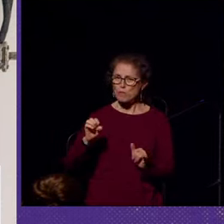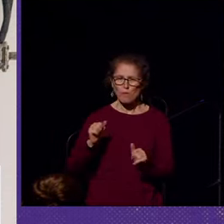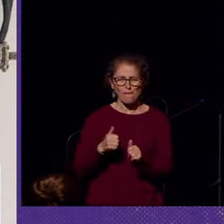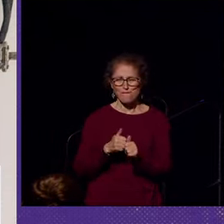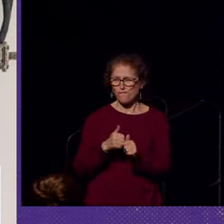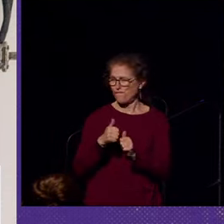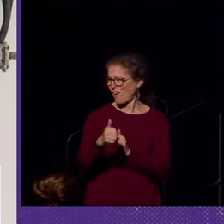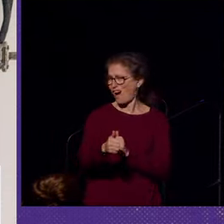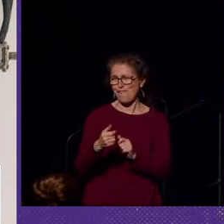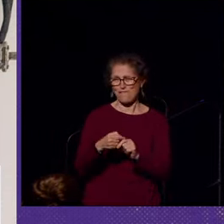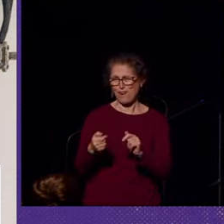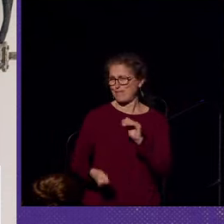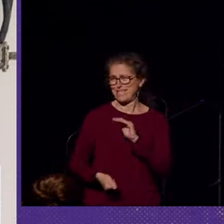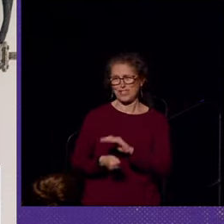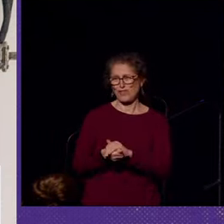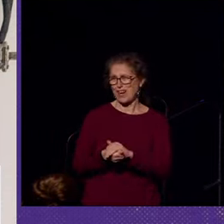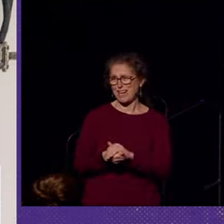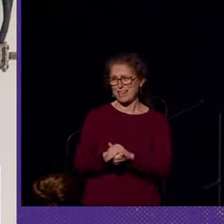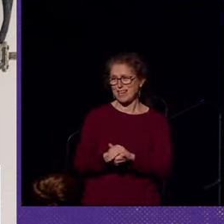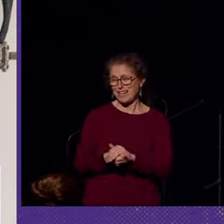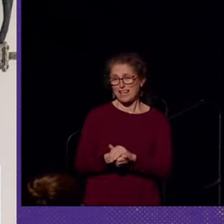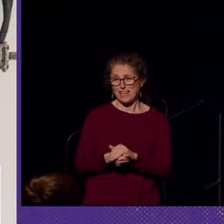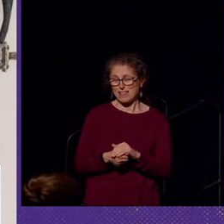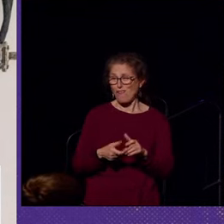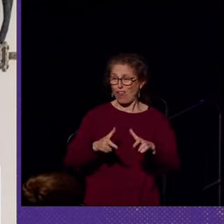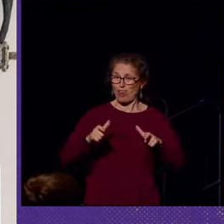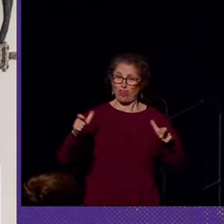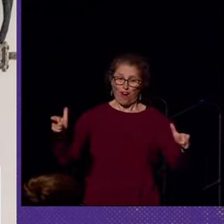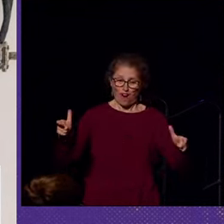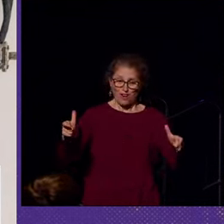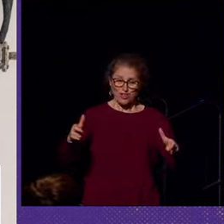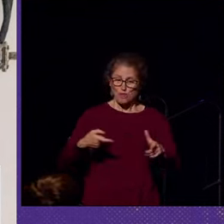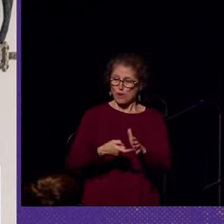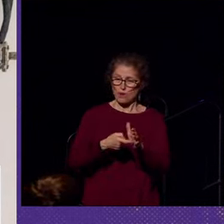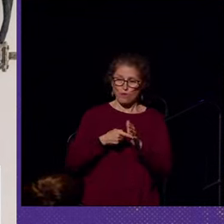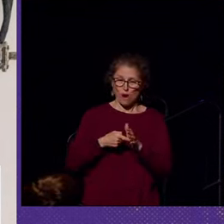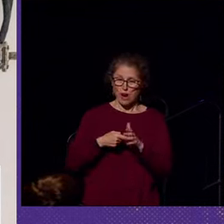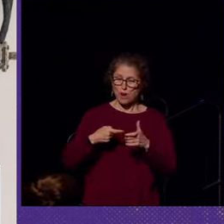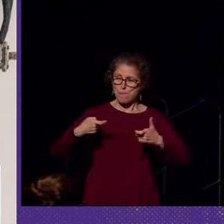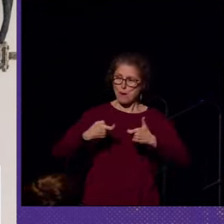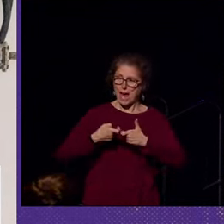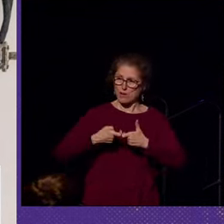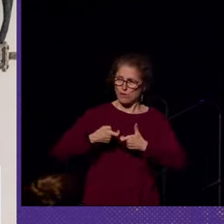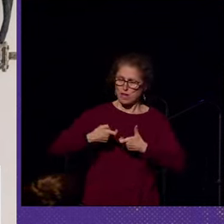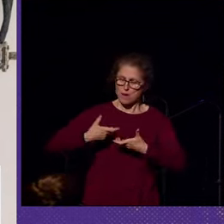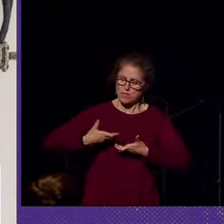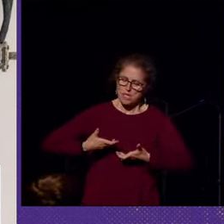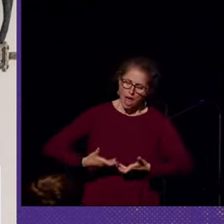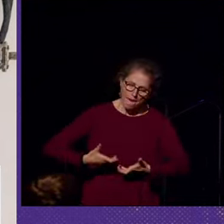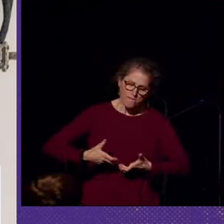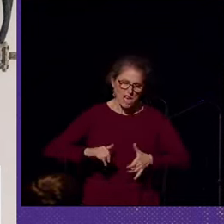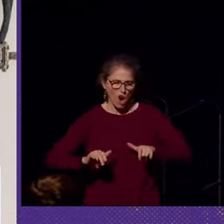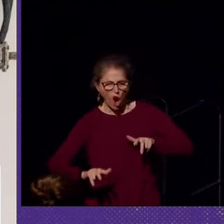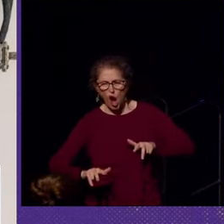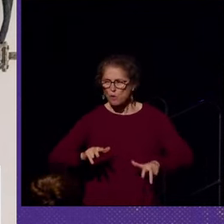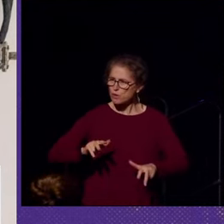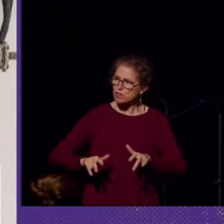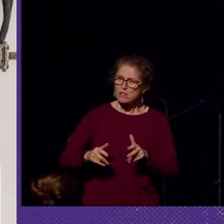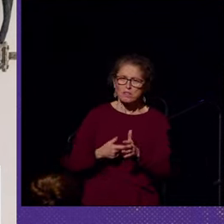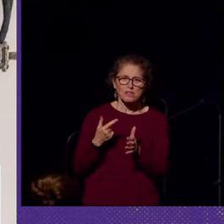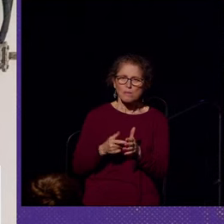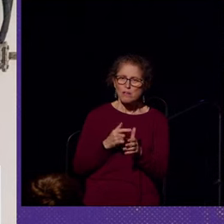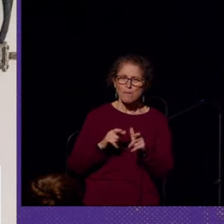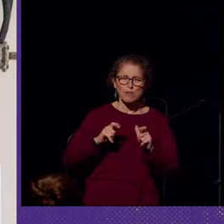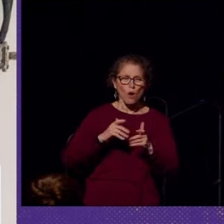from discreet. They tend to be very large. They required external batteries that were heavy and awkward. Sometimes the